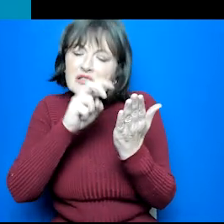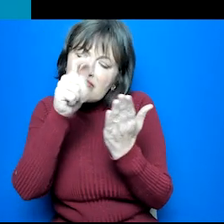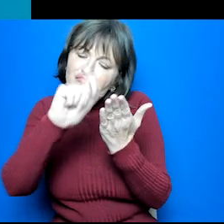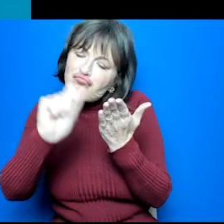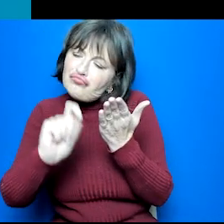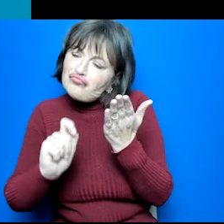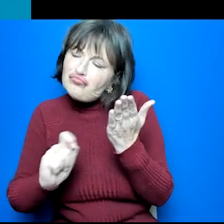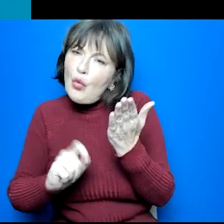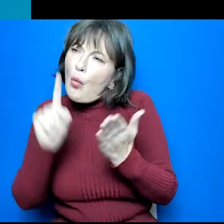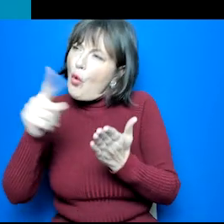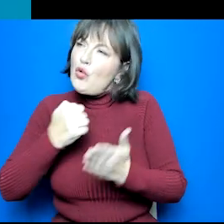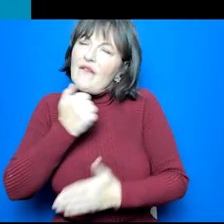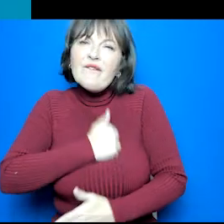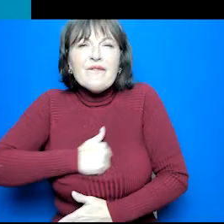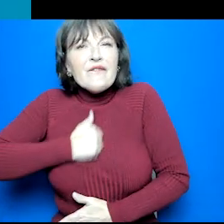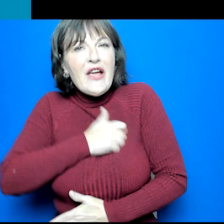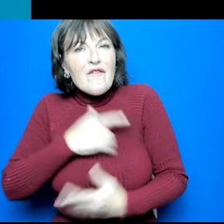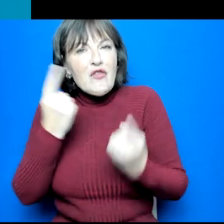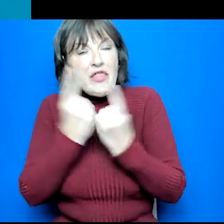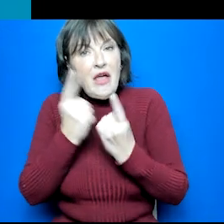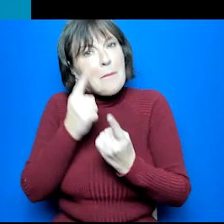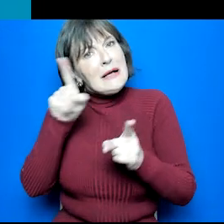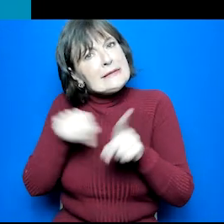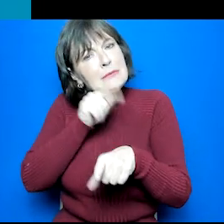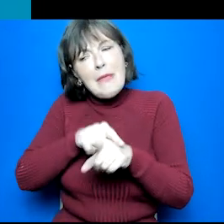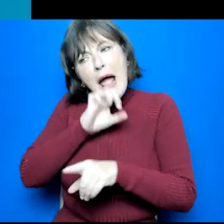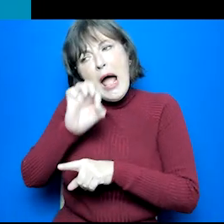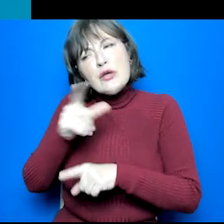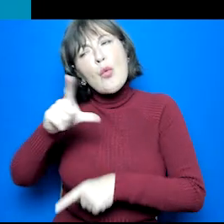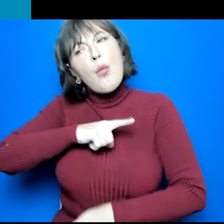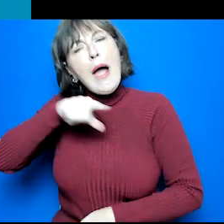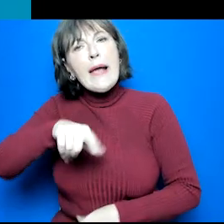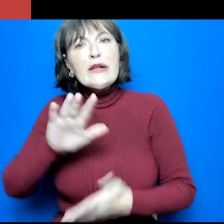and discuss with them what they most enjoy about these things.